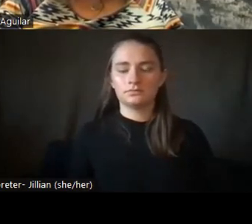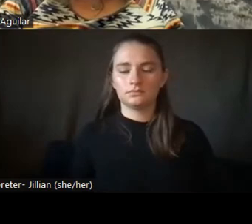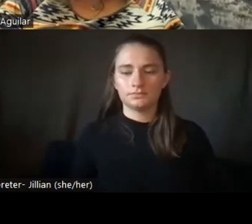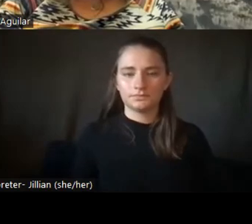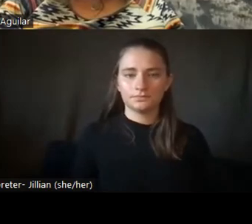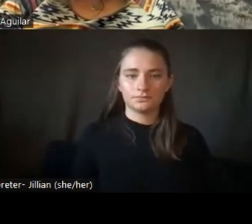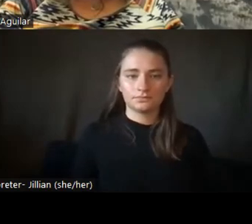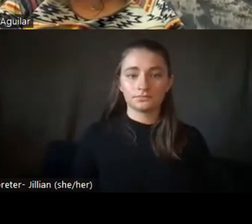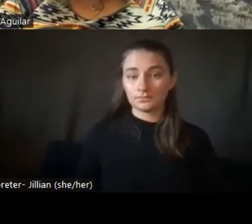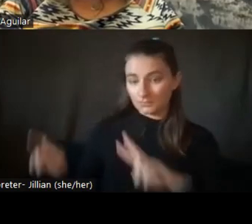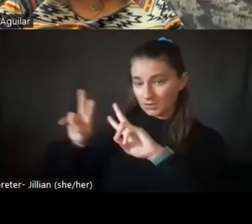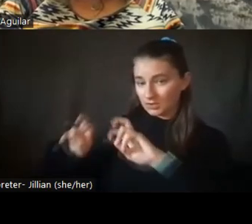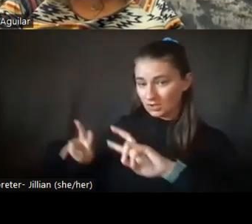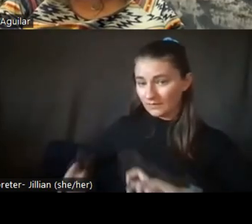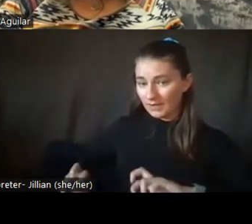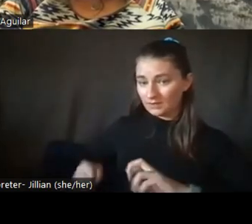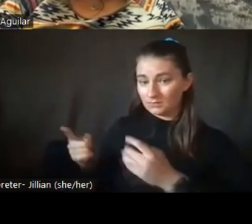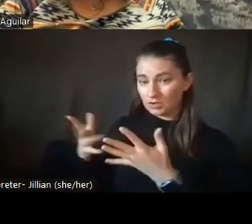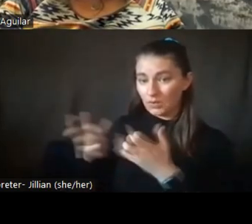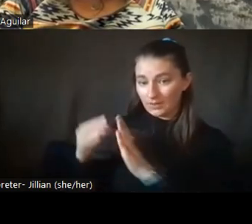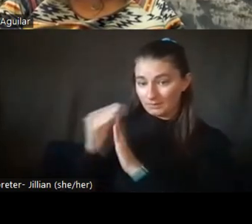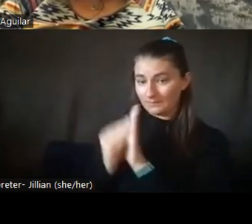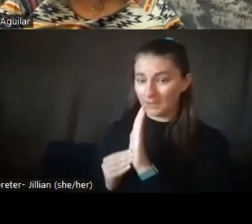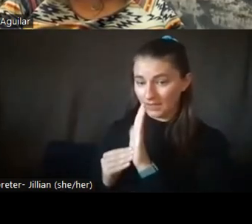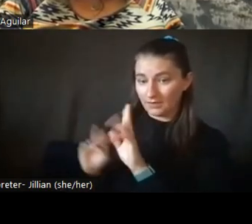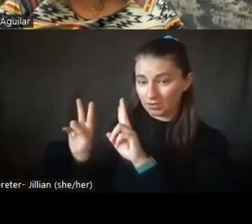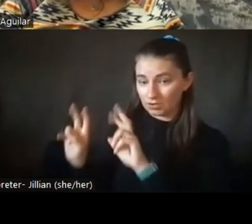The survey, do you want them to fill out the survey?